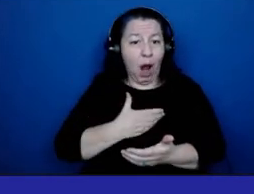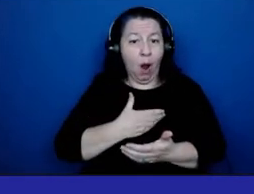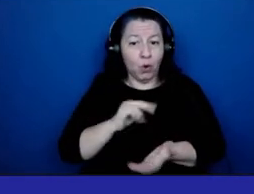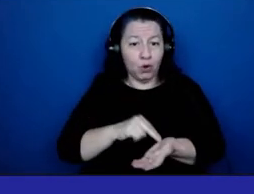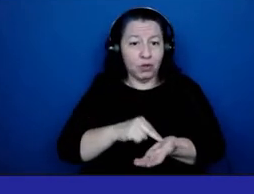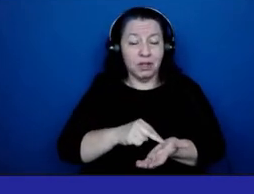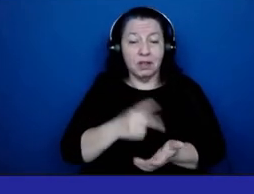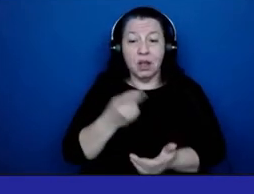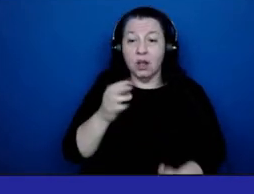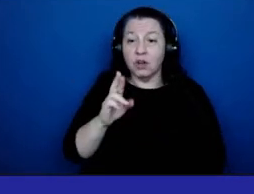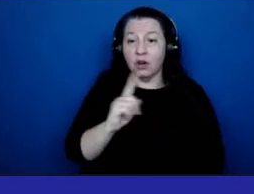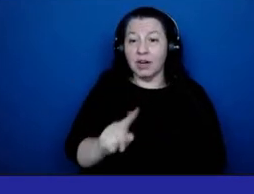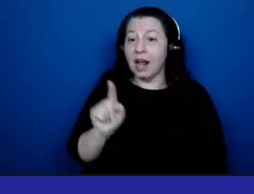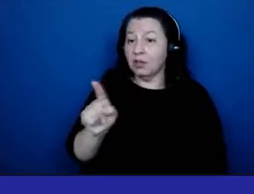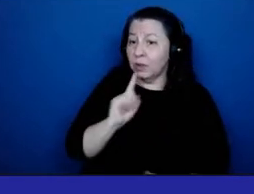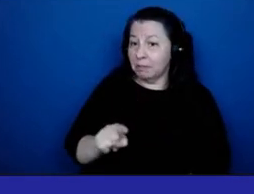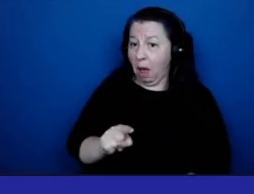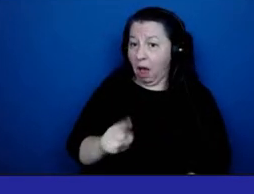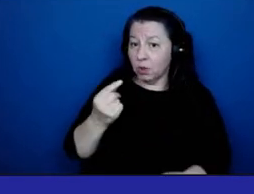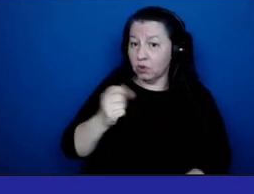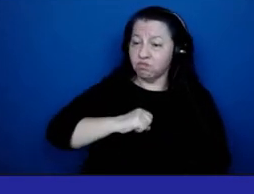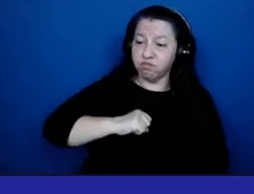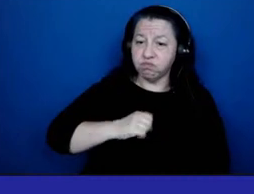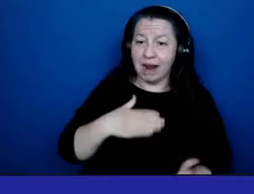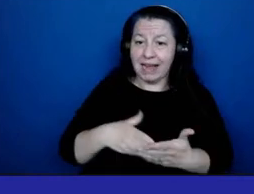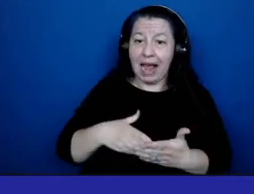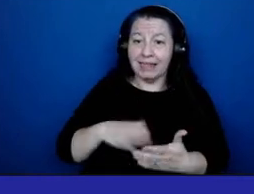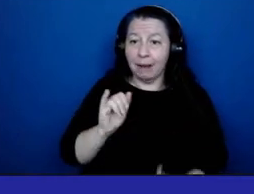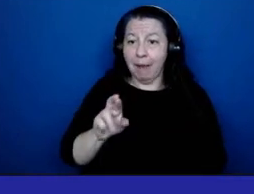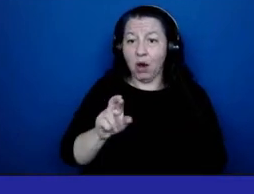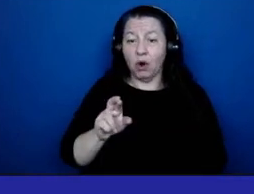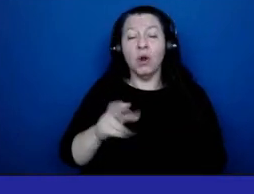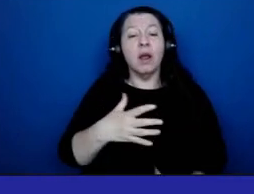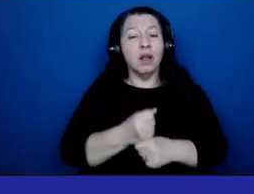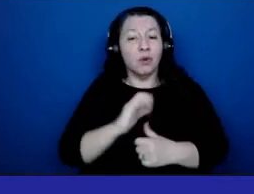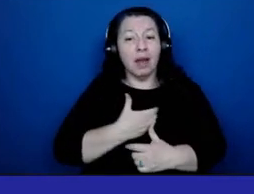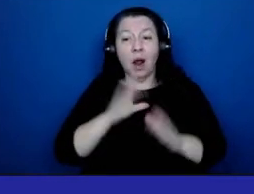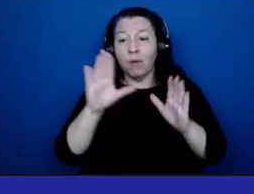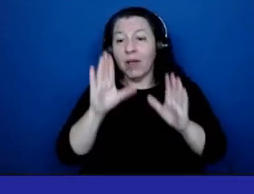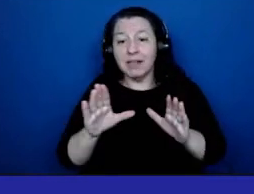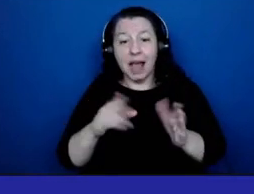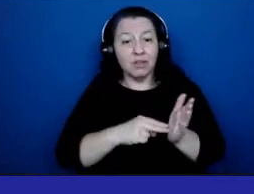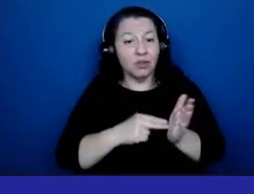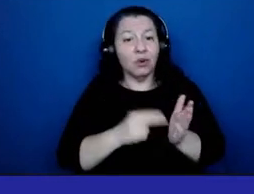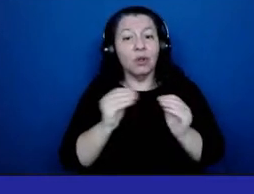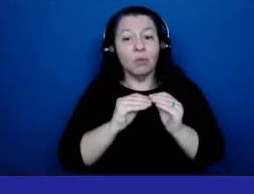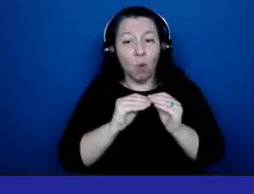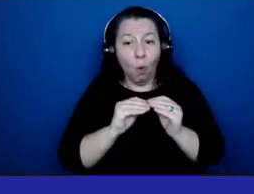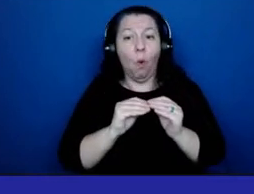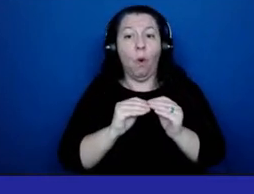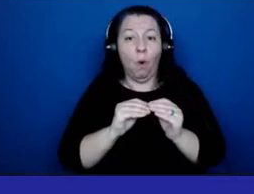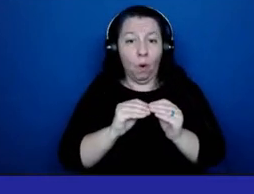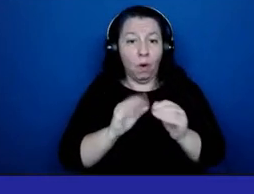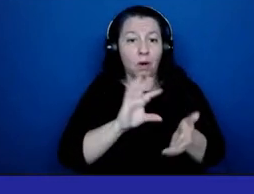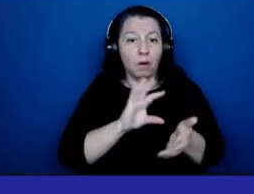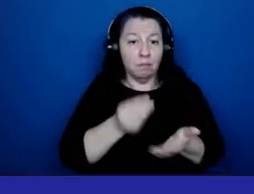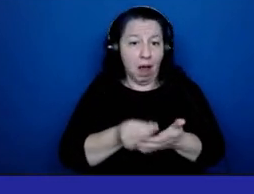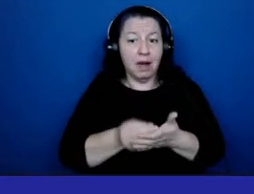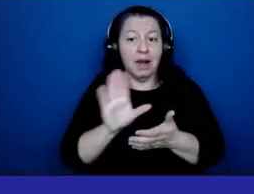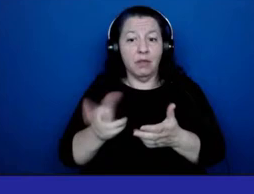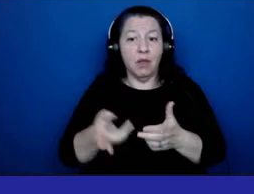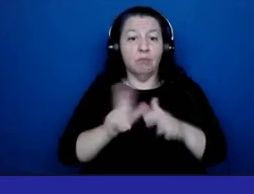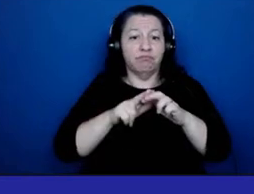bravely pushing back against the mayor, and you secured our fantastic nurses higher raises and reduced the